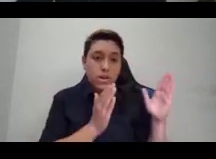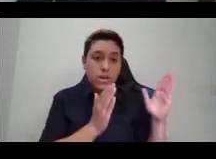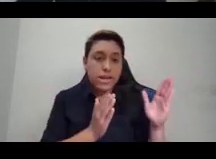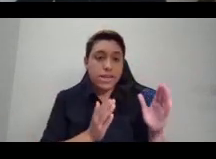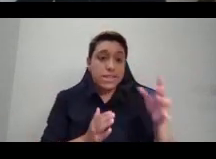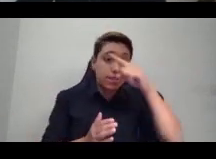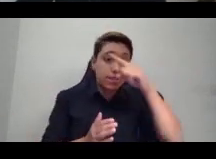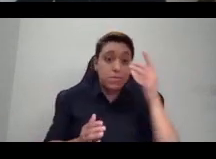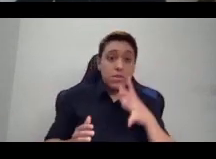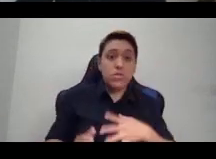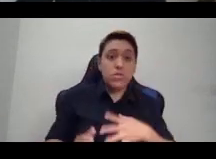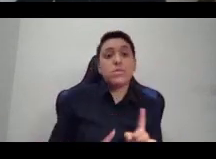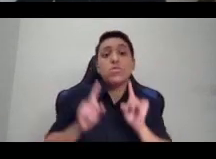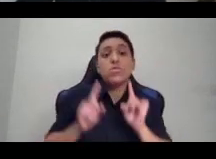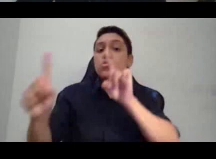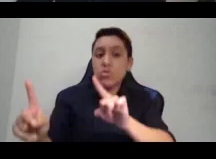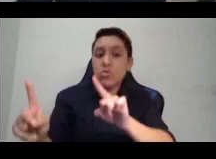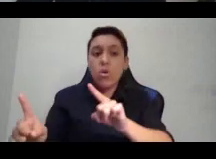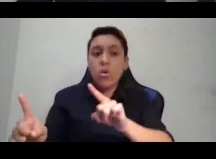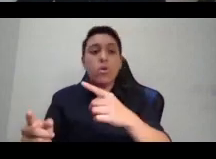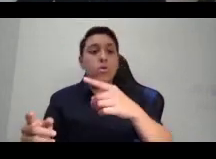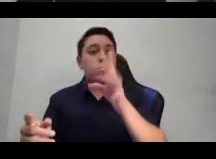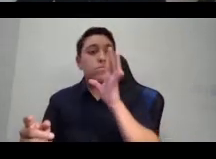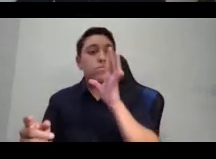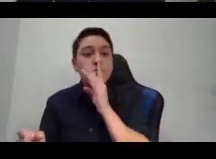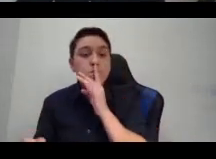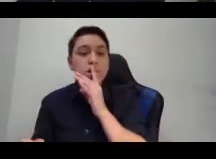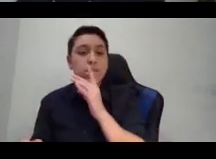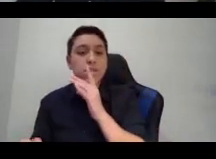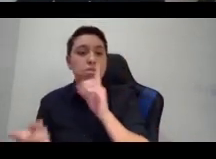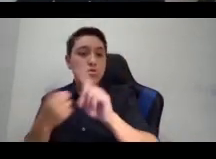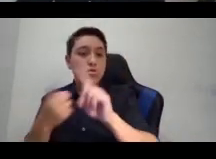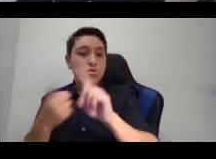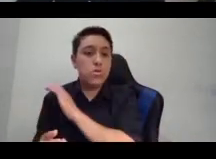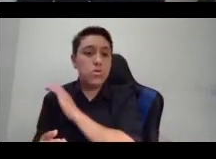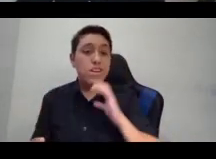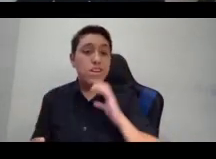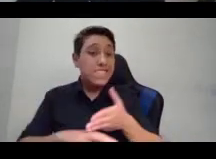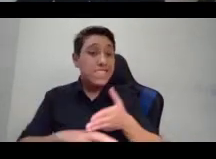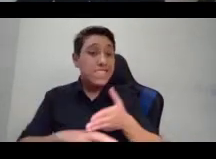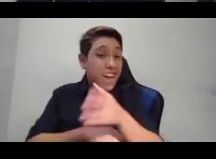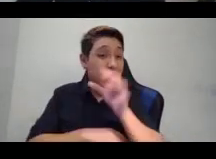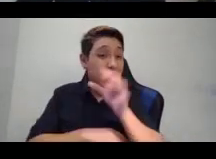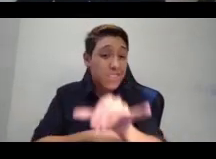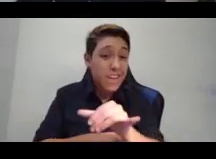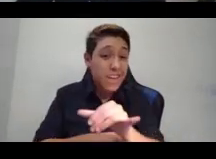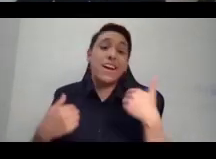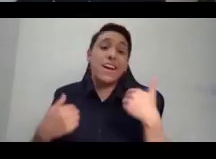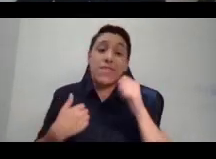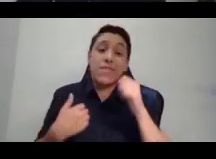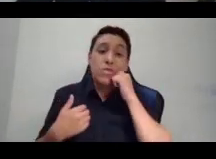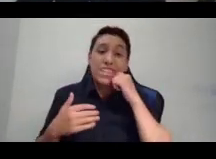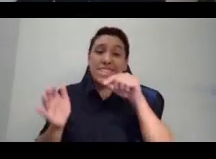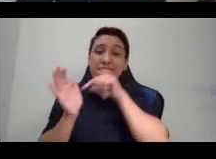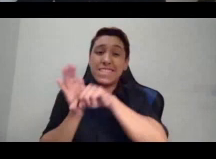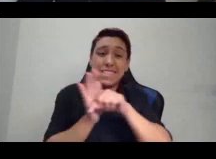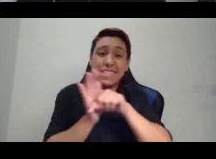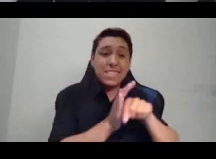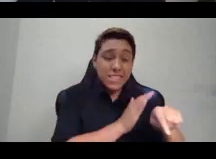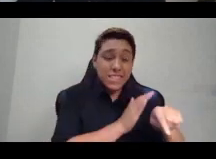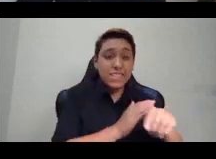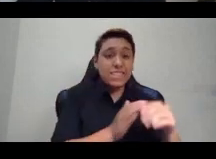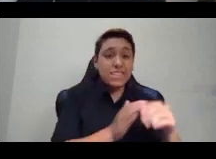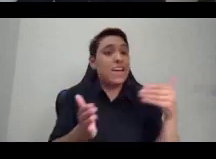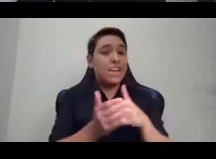Congress after there was a race massacre against recently freed black people in